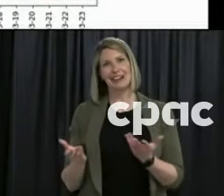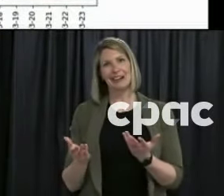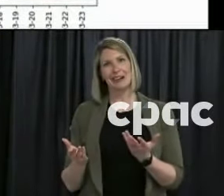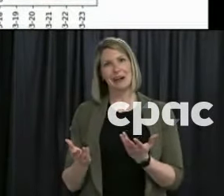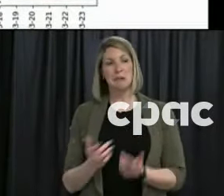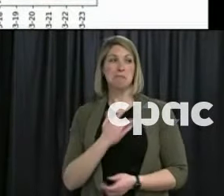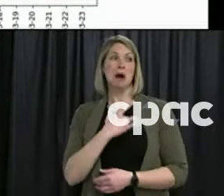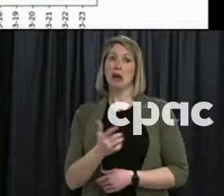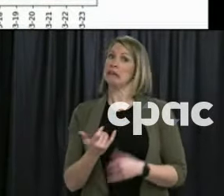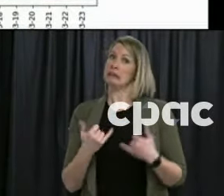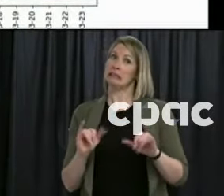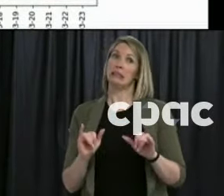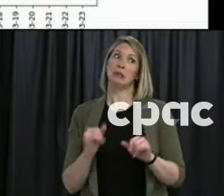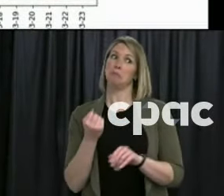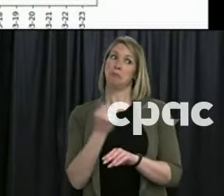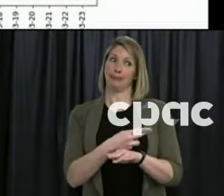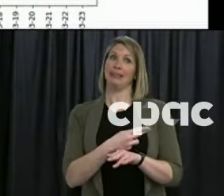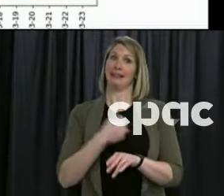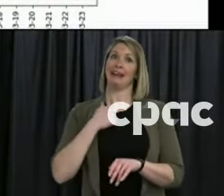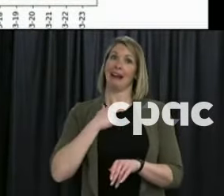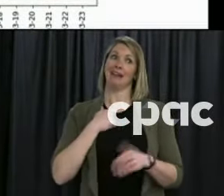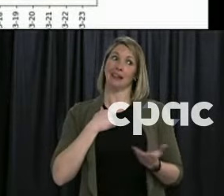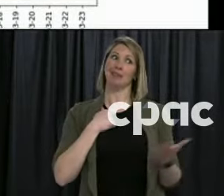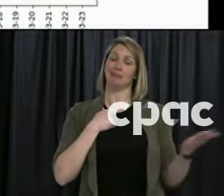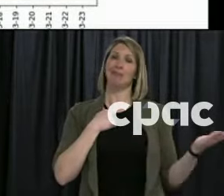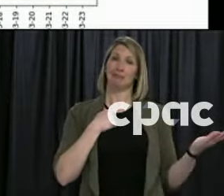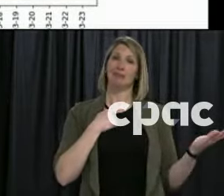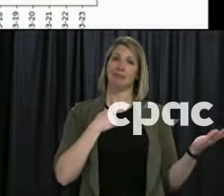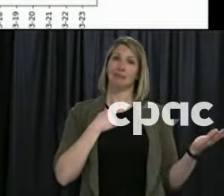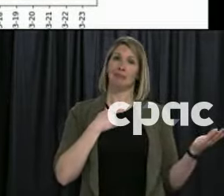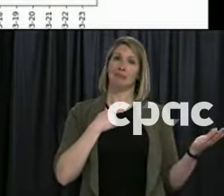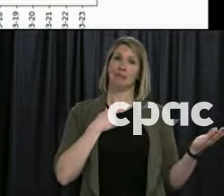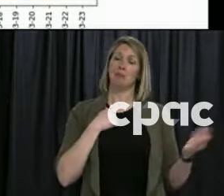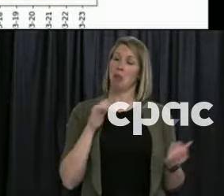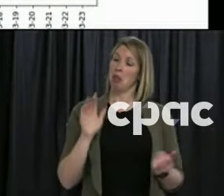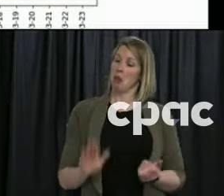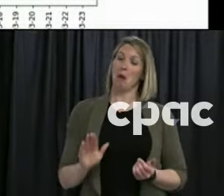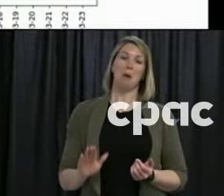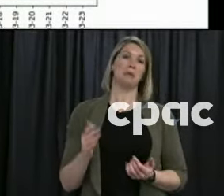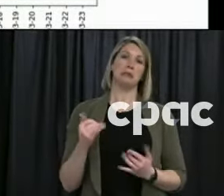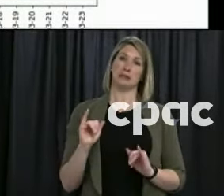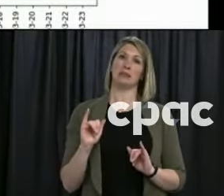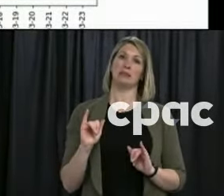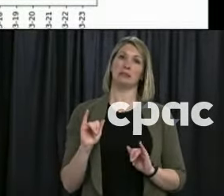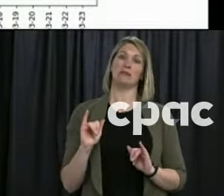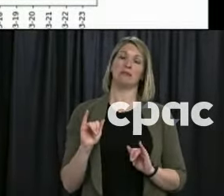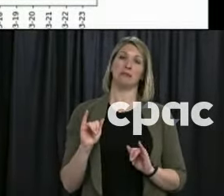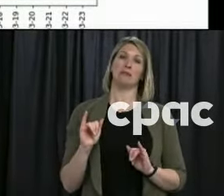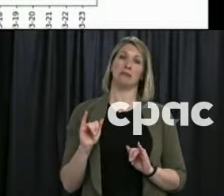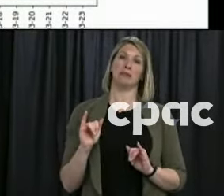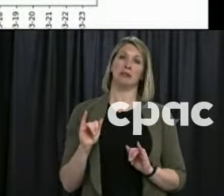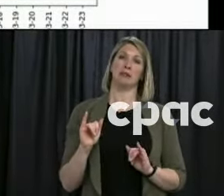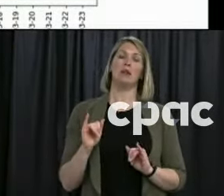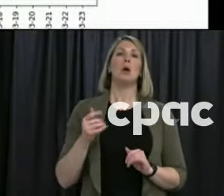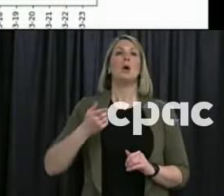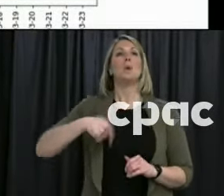lower. So using those models, what we could do when we actually see a surge of cases is we predicted, and this is in